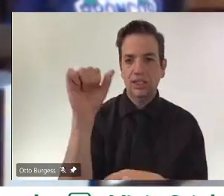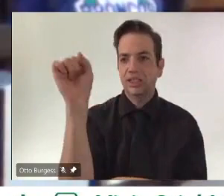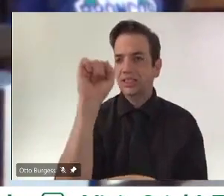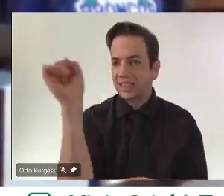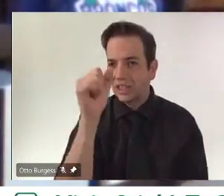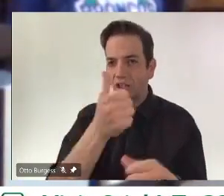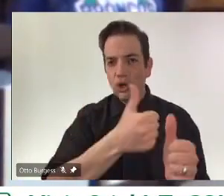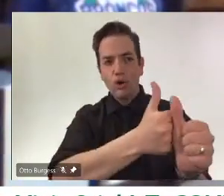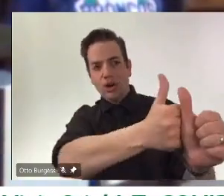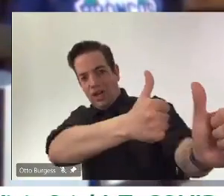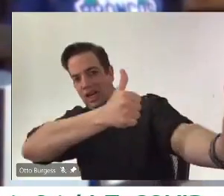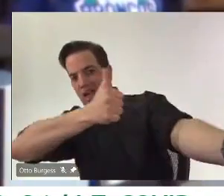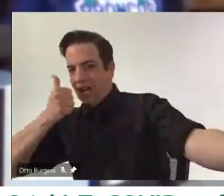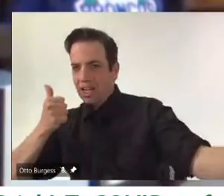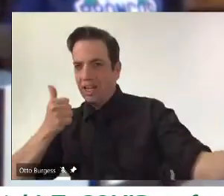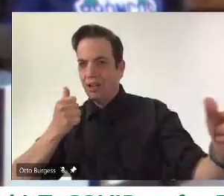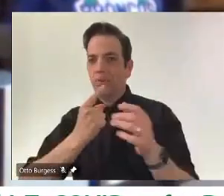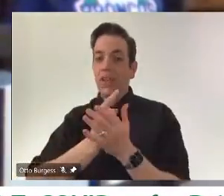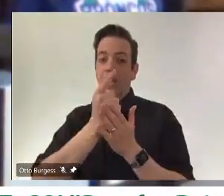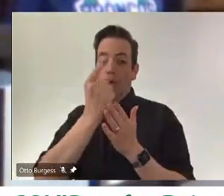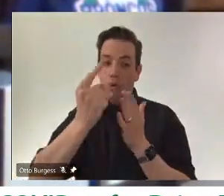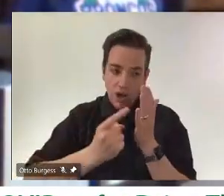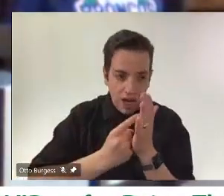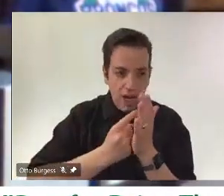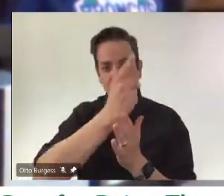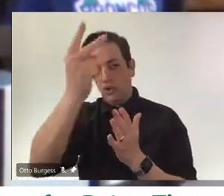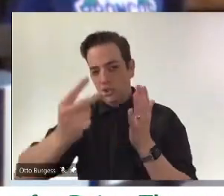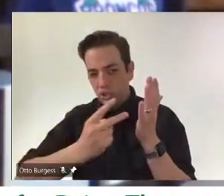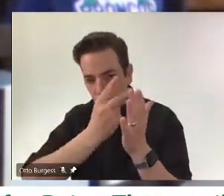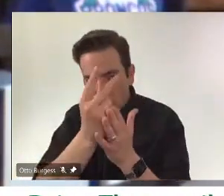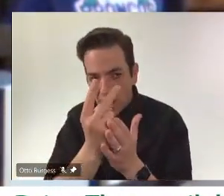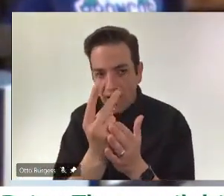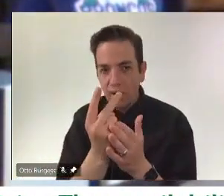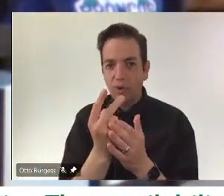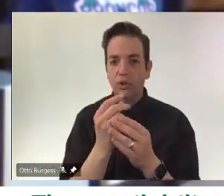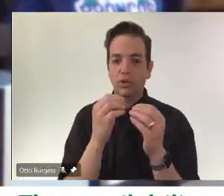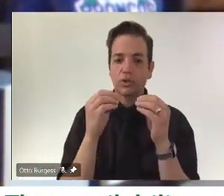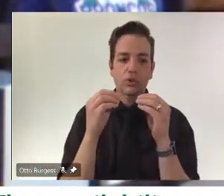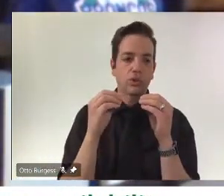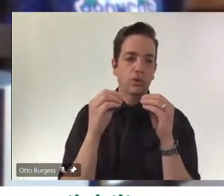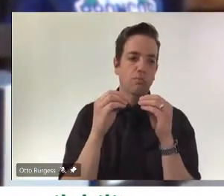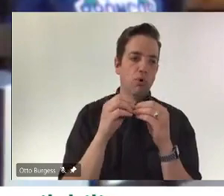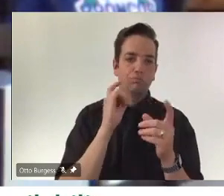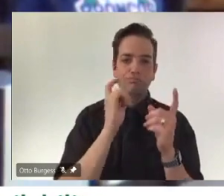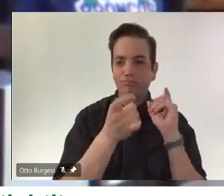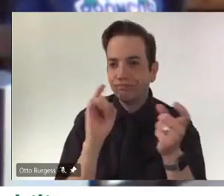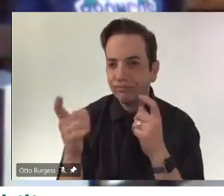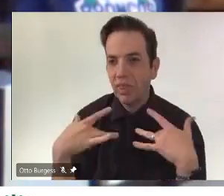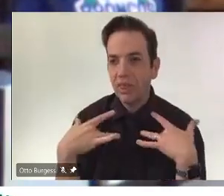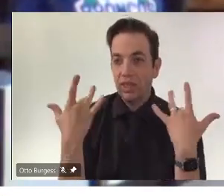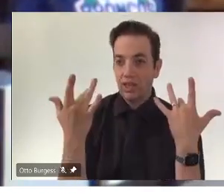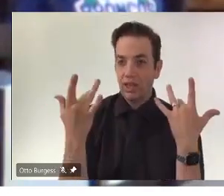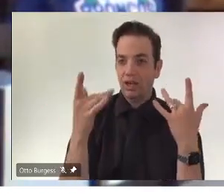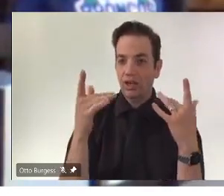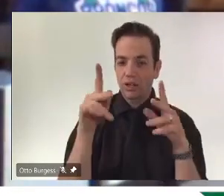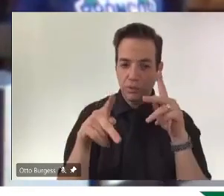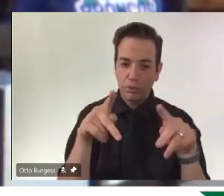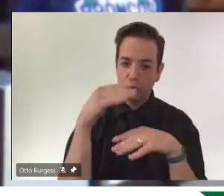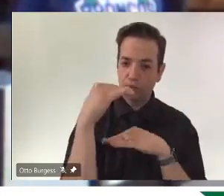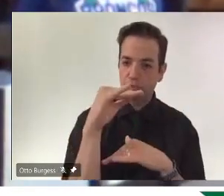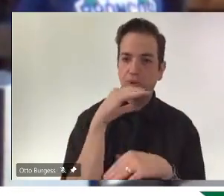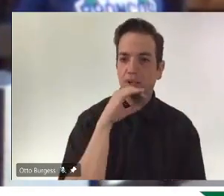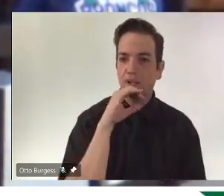And that's getting into these these younger people now. And, you know, the S.H.A., the clinics are the book clinics are filling up and are full.